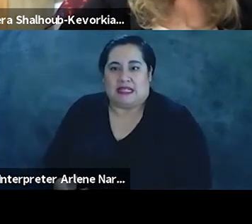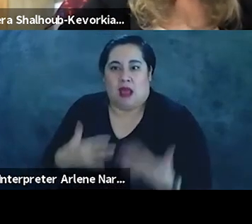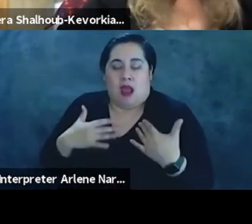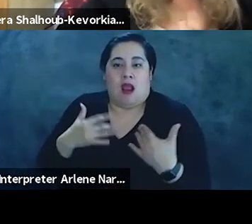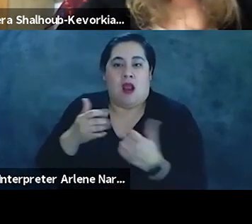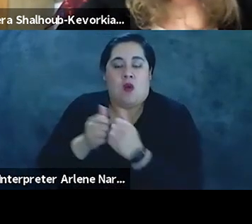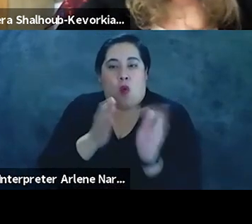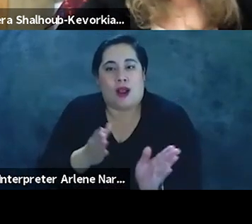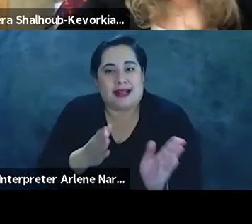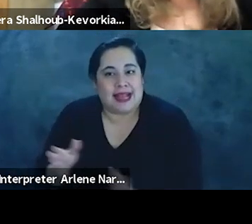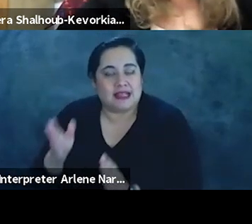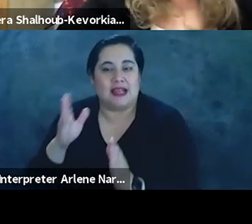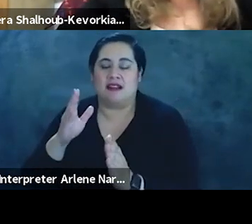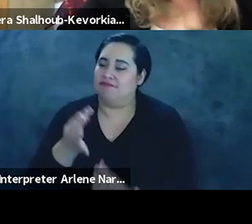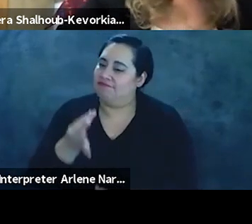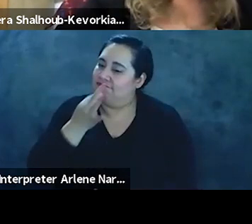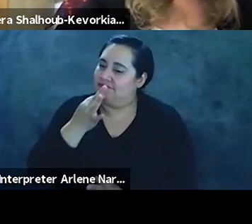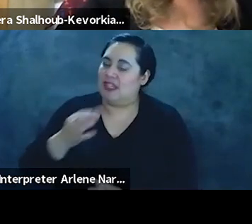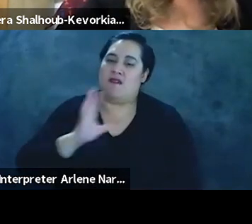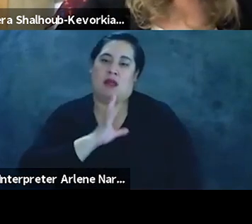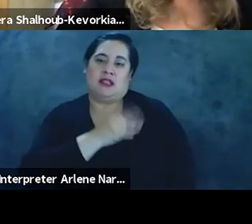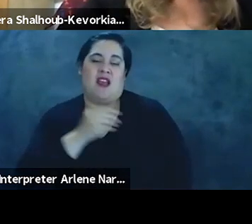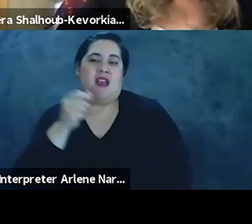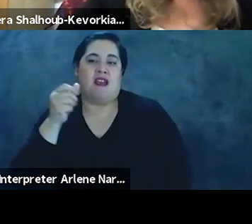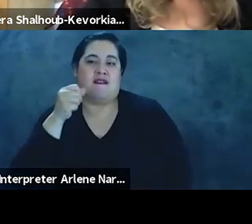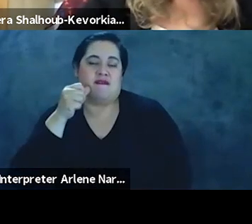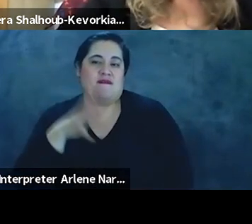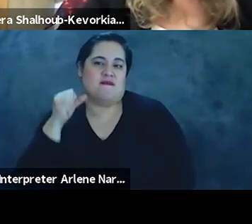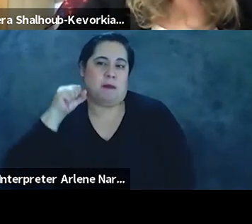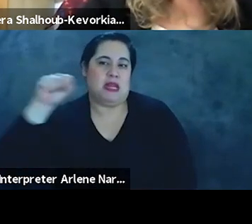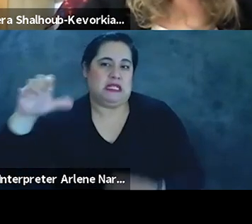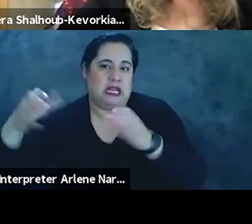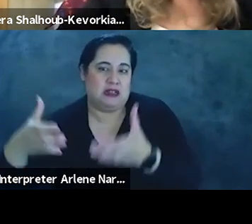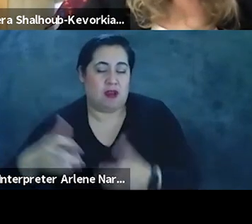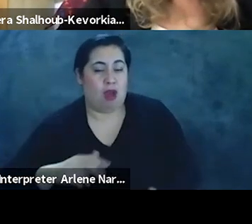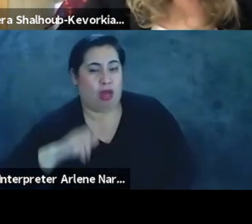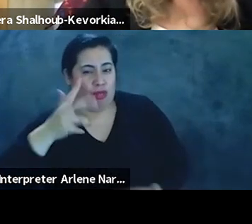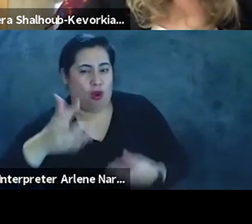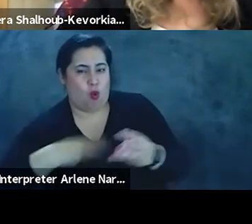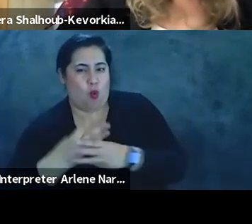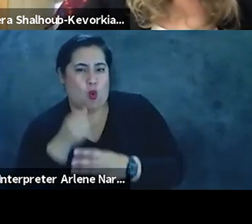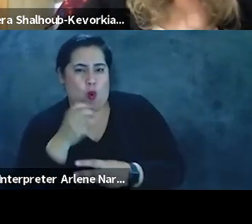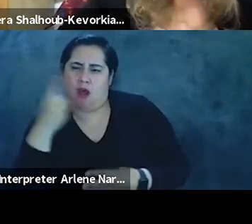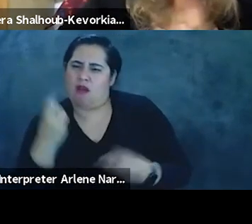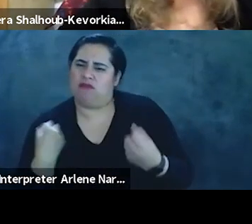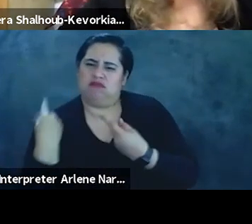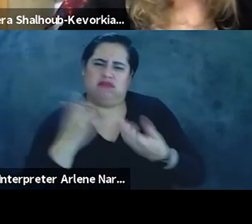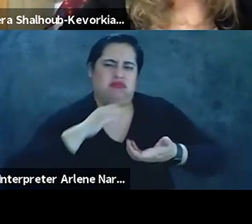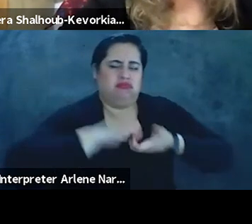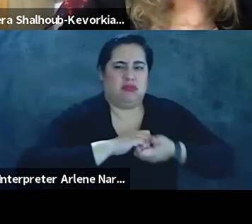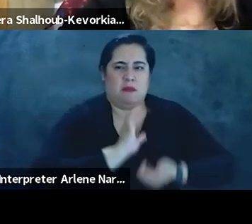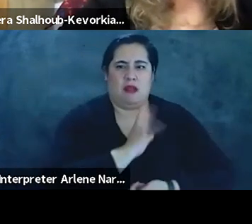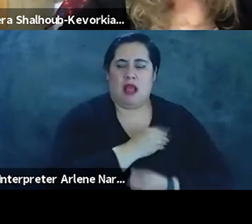or the organizational acumen of the Palestinian feminist collective? While third-world women have long been aligned with Palestine, it is no small